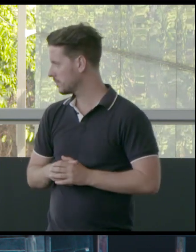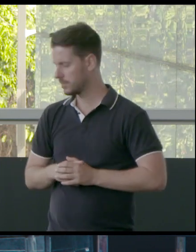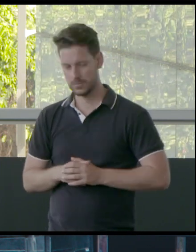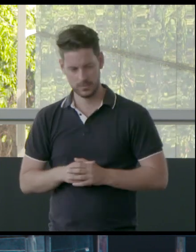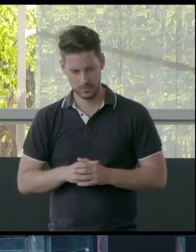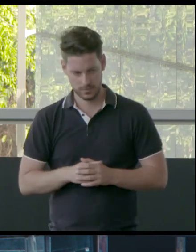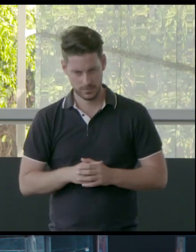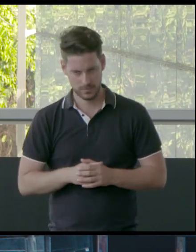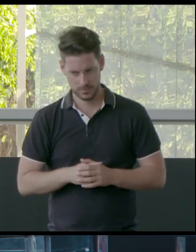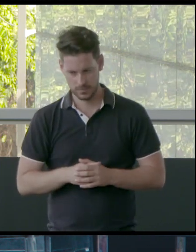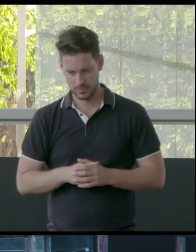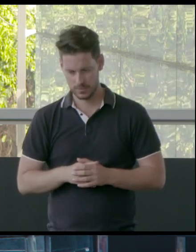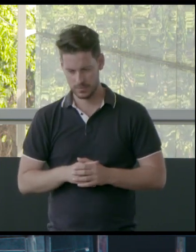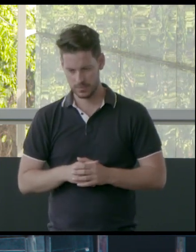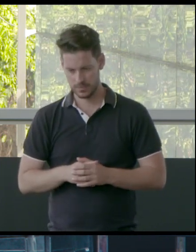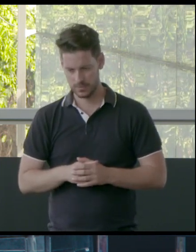Yeah, sorry.